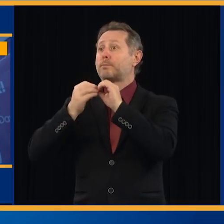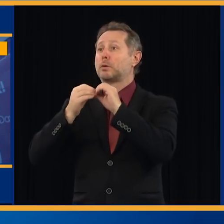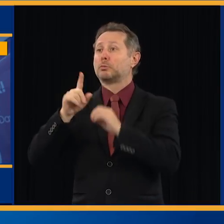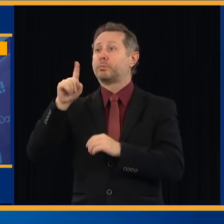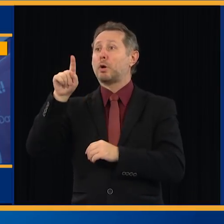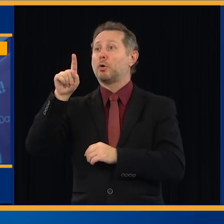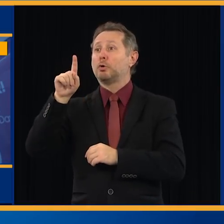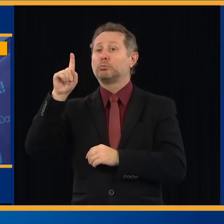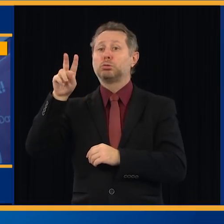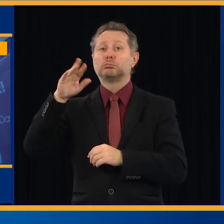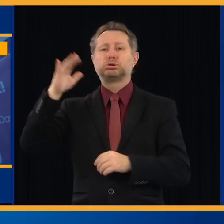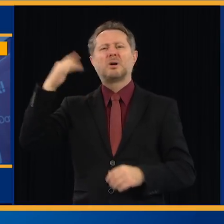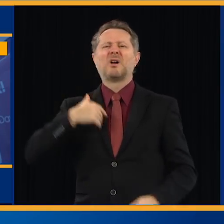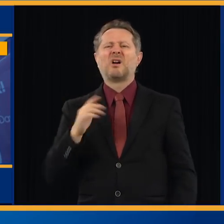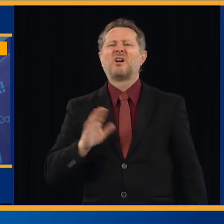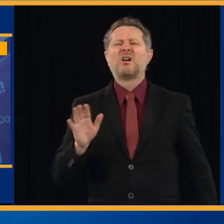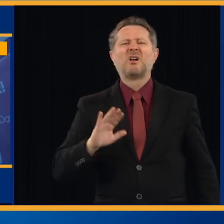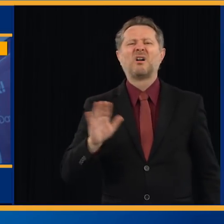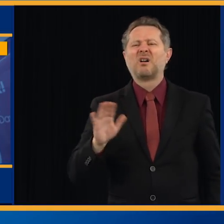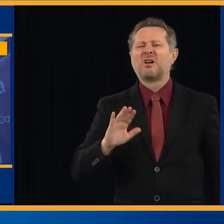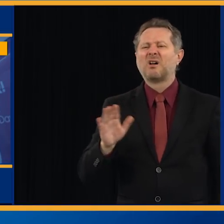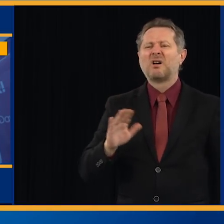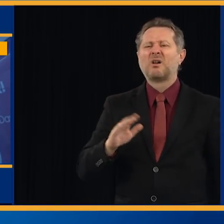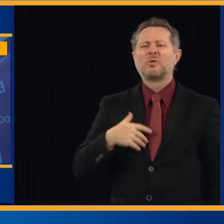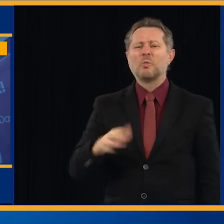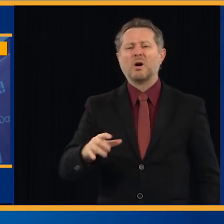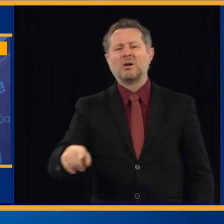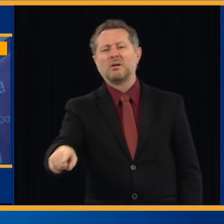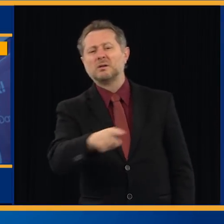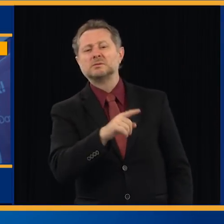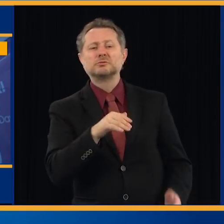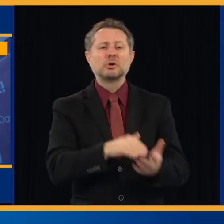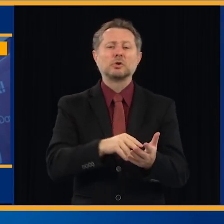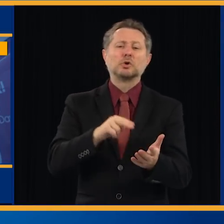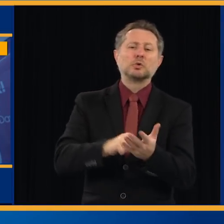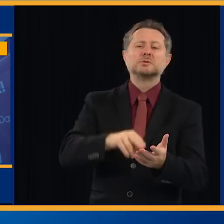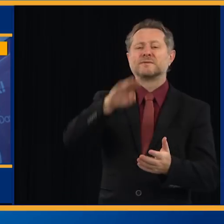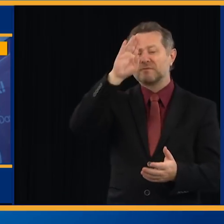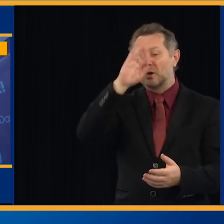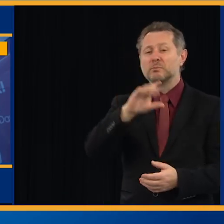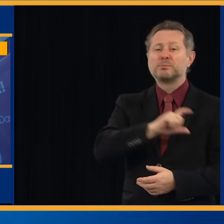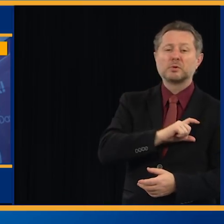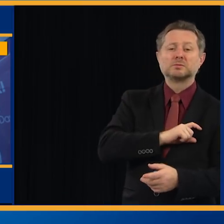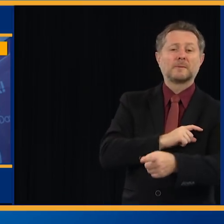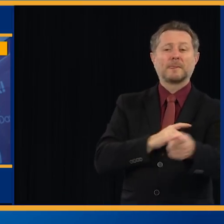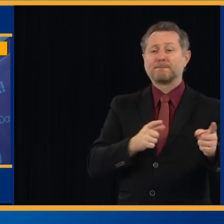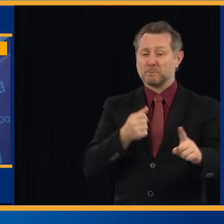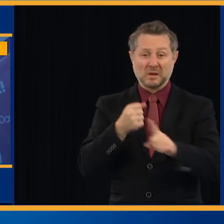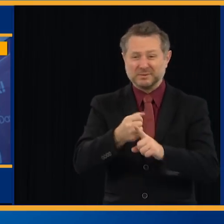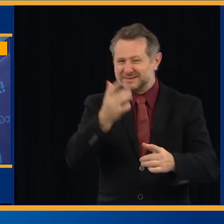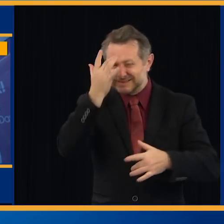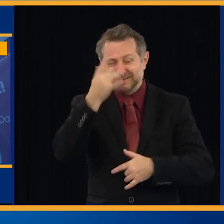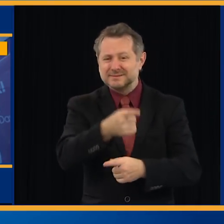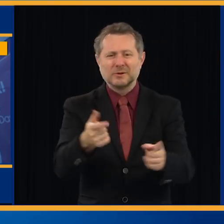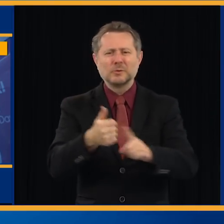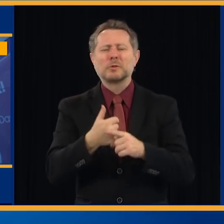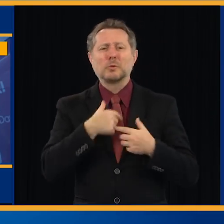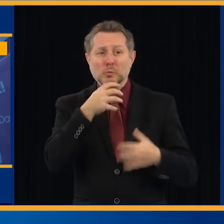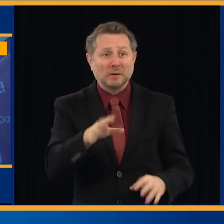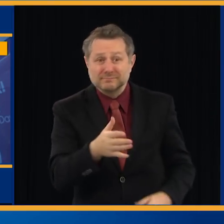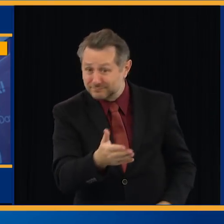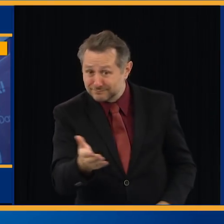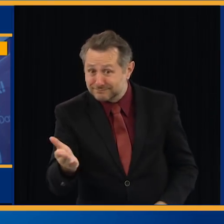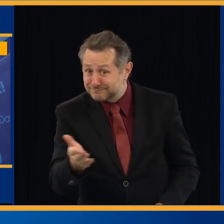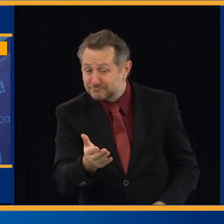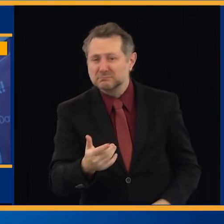if you don't want the essential workers to get sick. And, again, it is our obligation as human